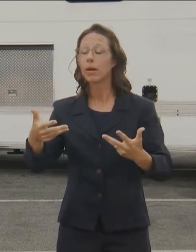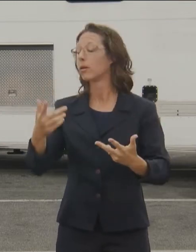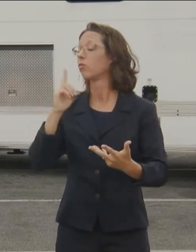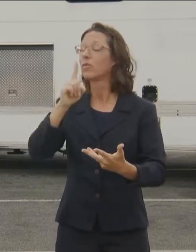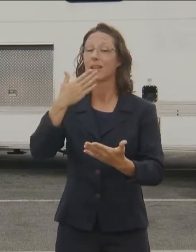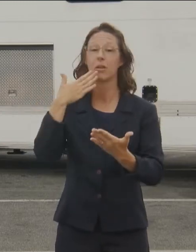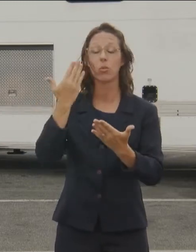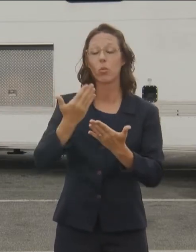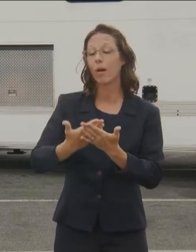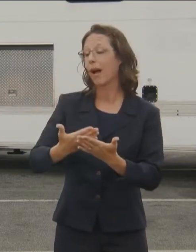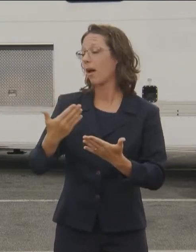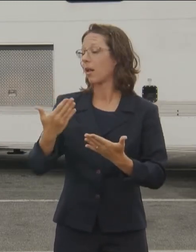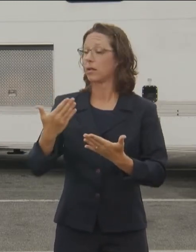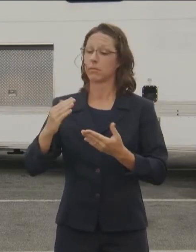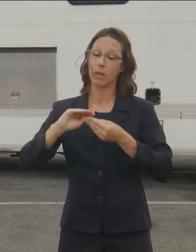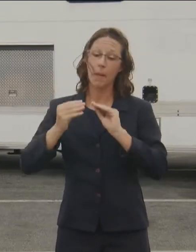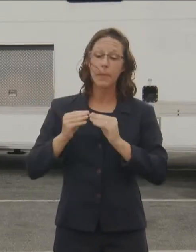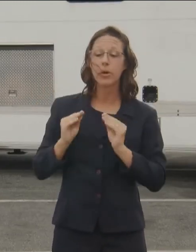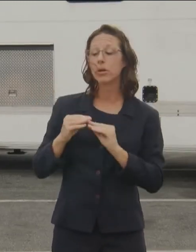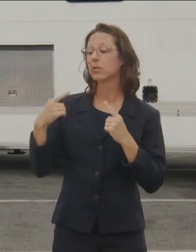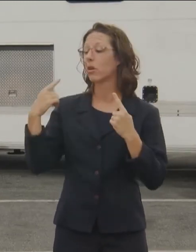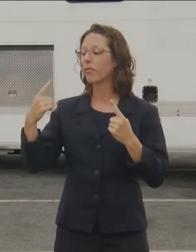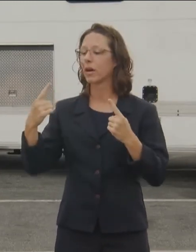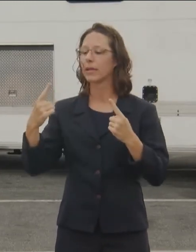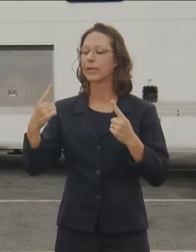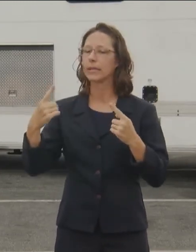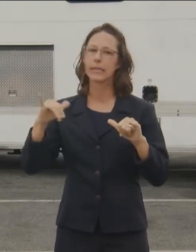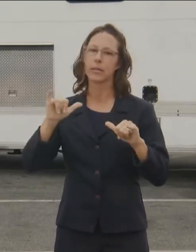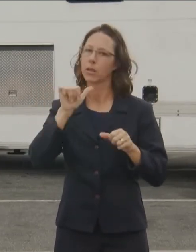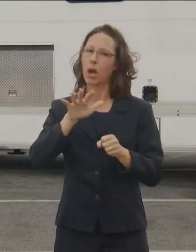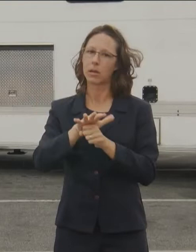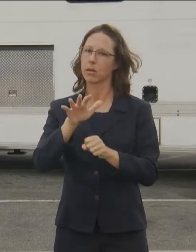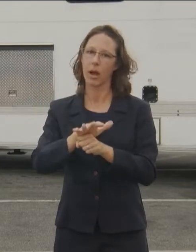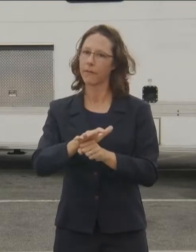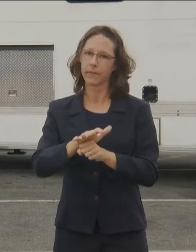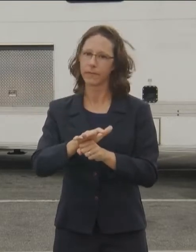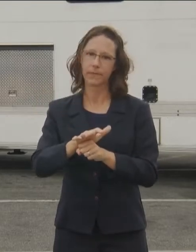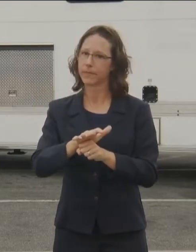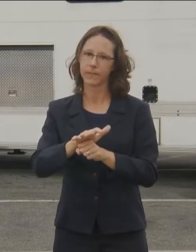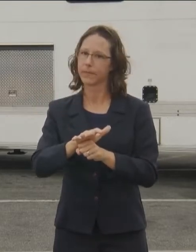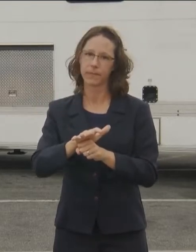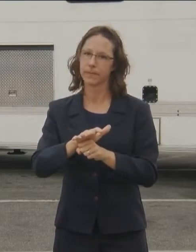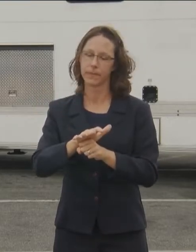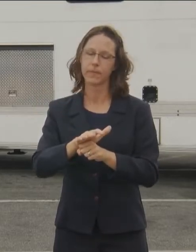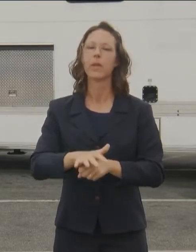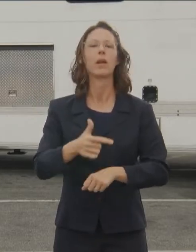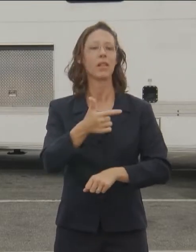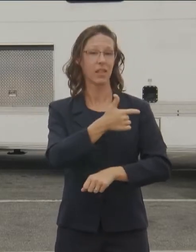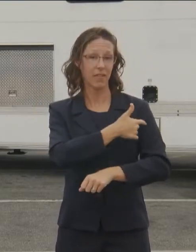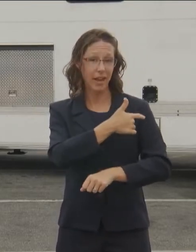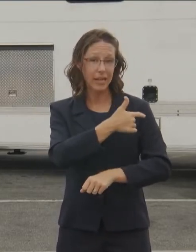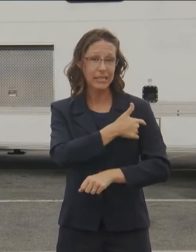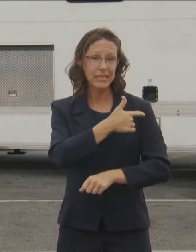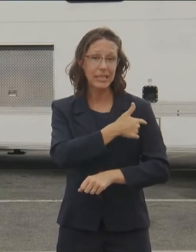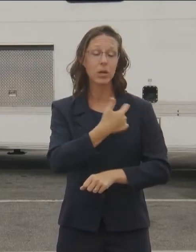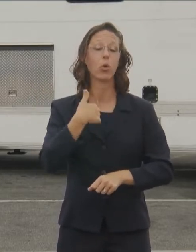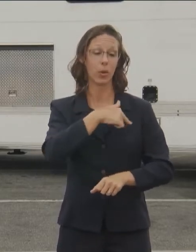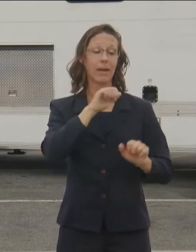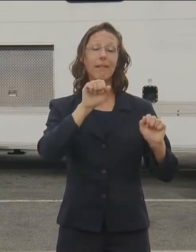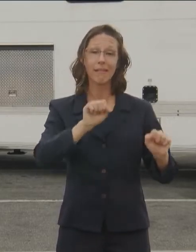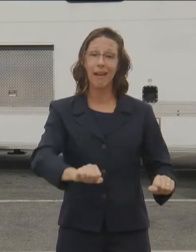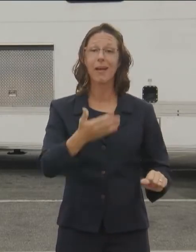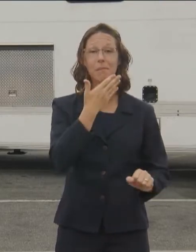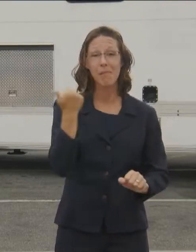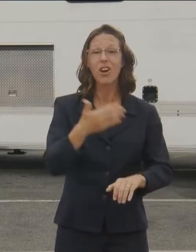as well as we're doing, it's not good enough. That with the vaccine, we actually have the ability to do